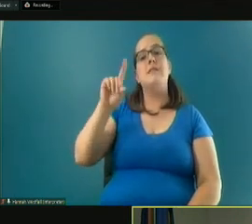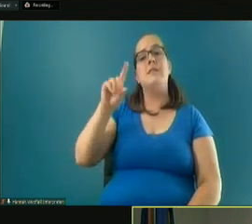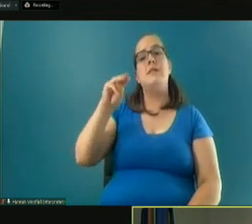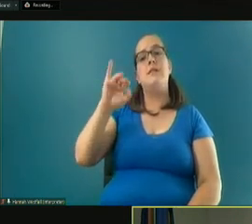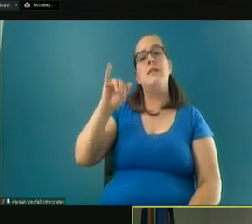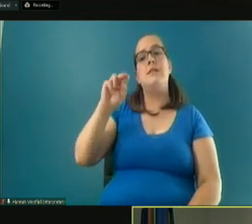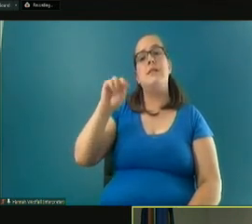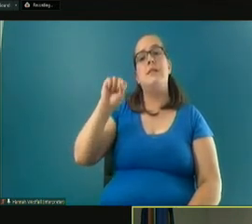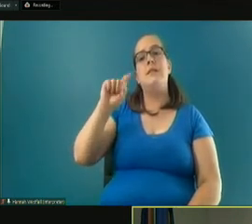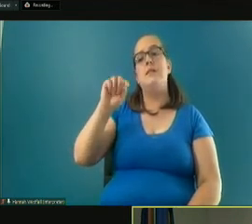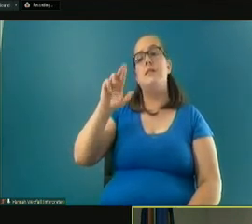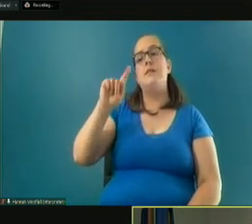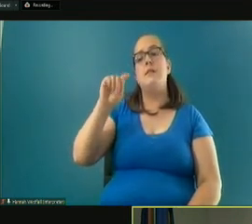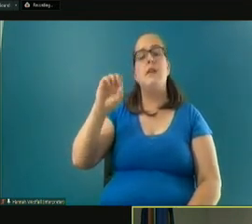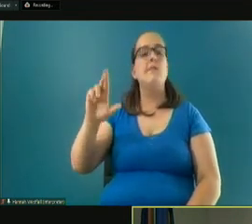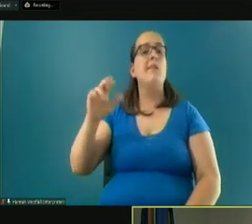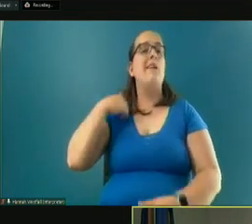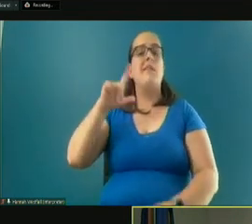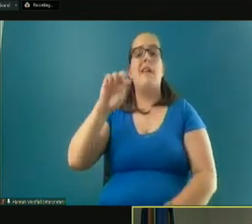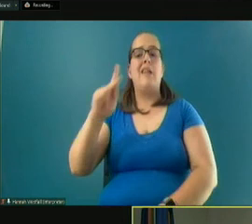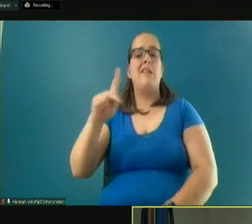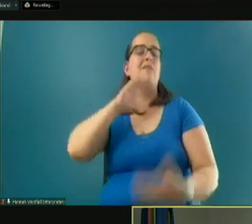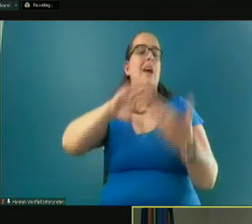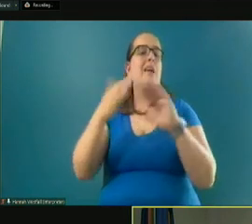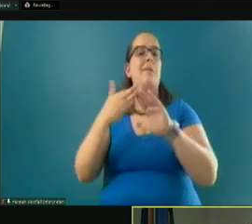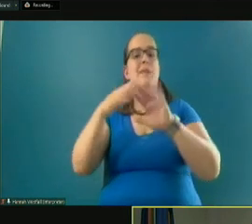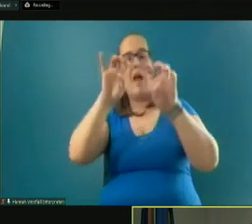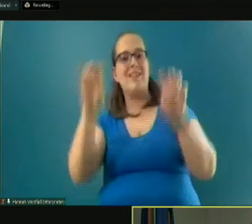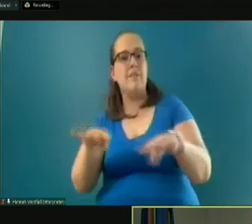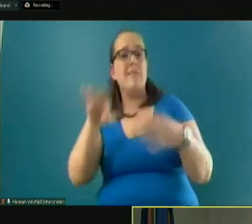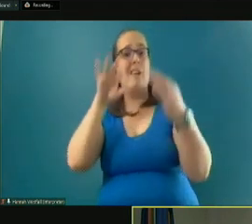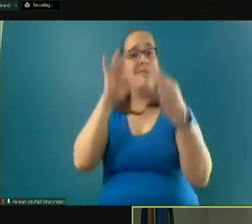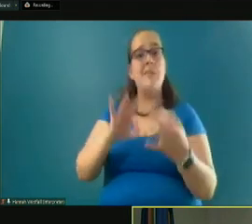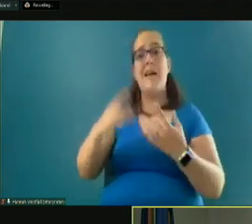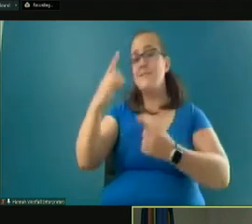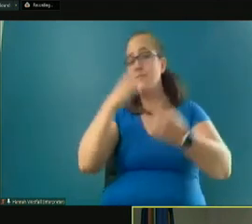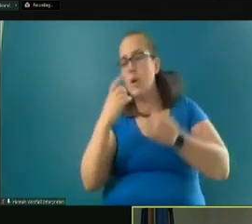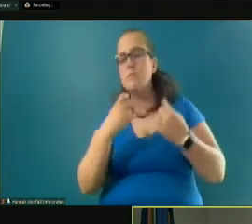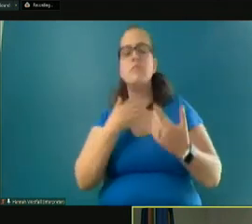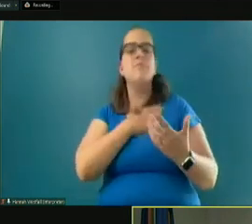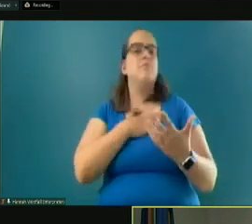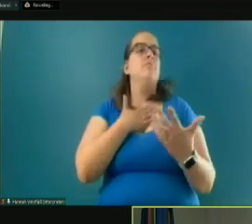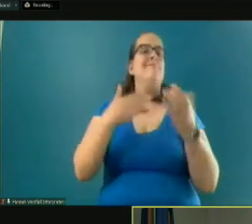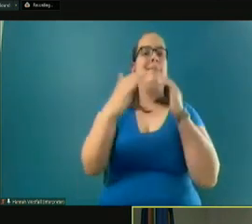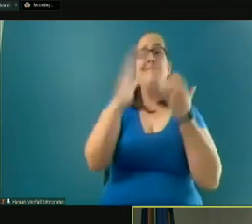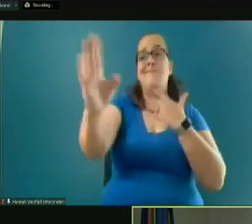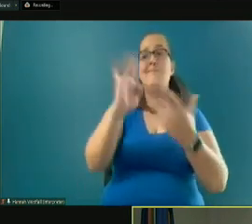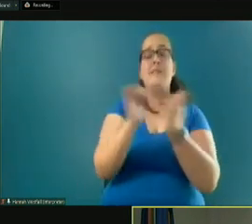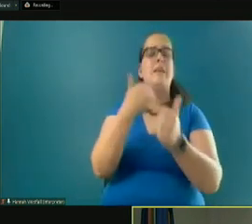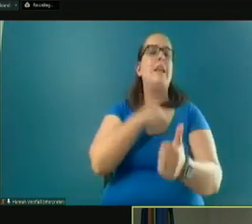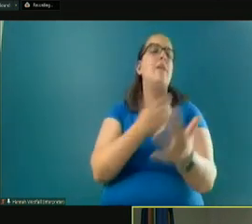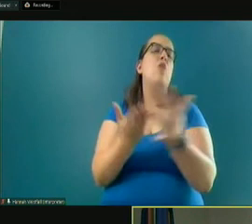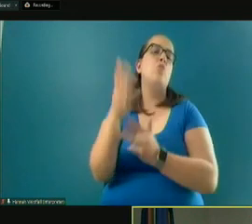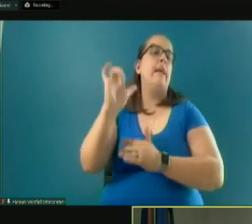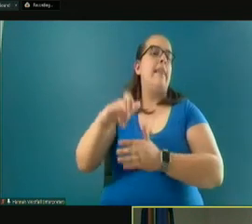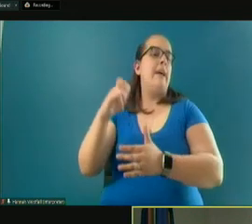a community forum and survey. So if there's any feedback, any questions, please communicate directly with us through that process.